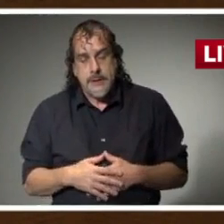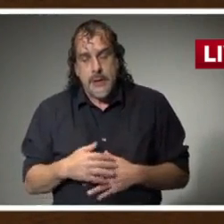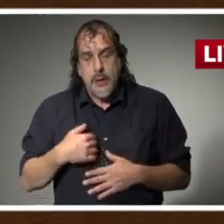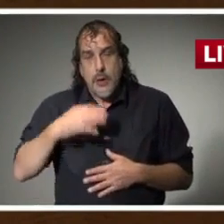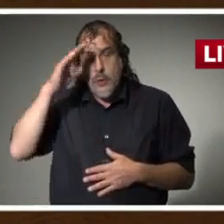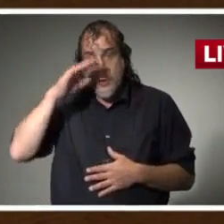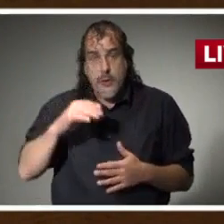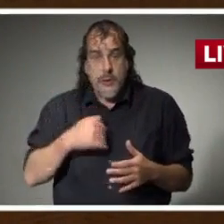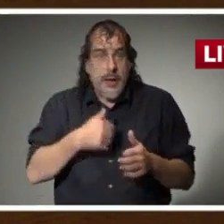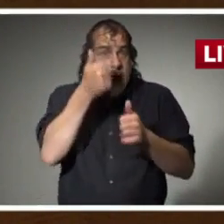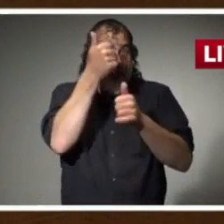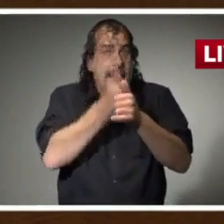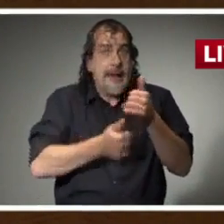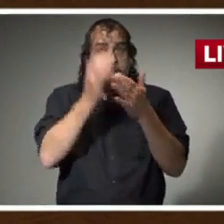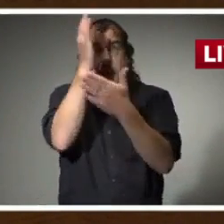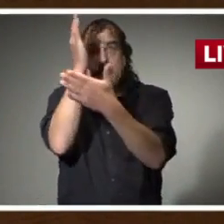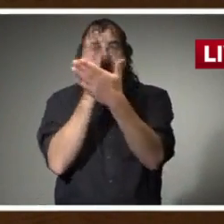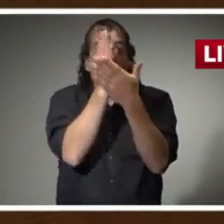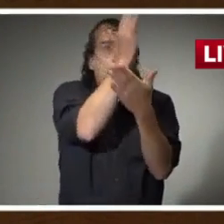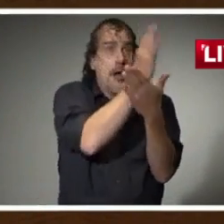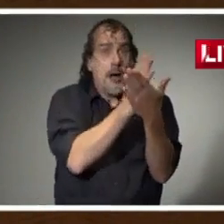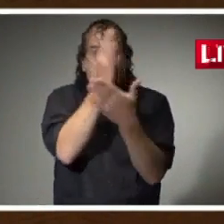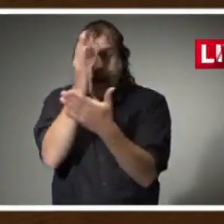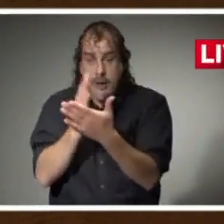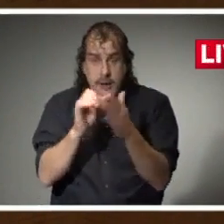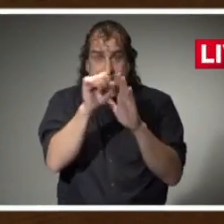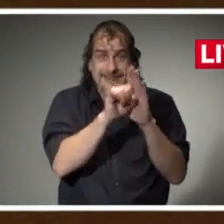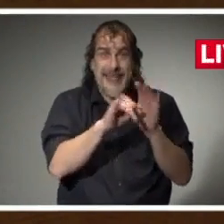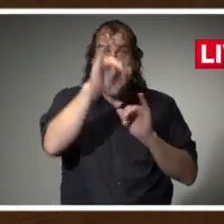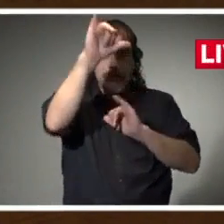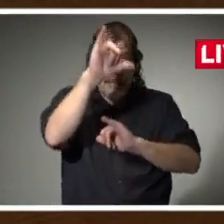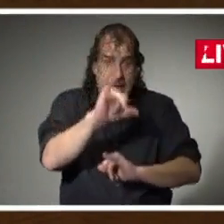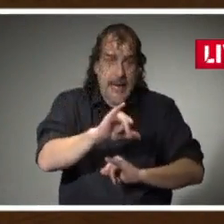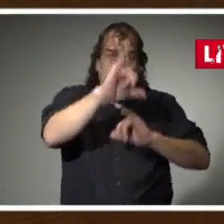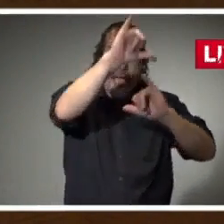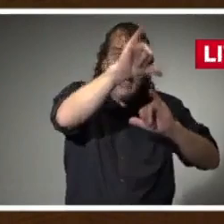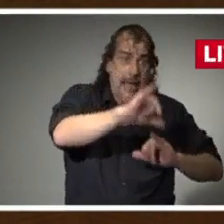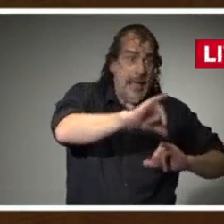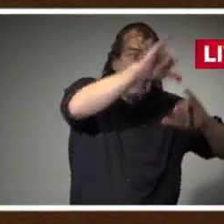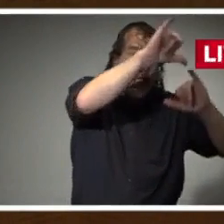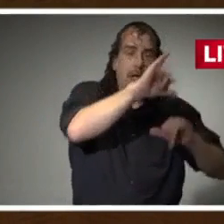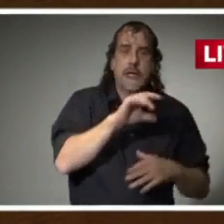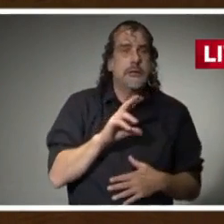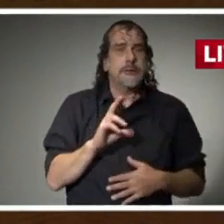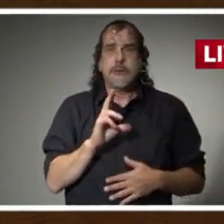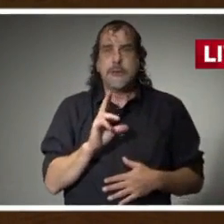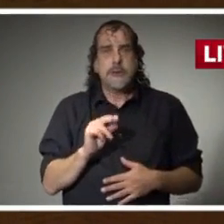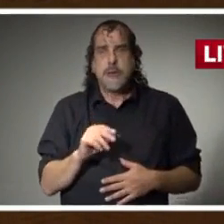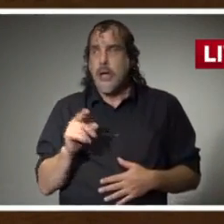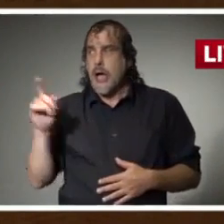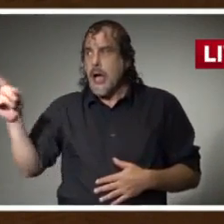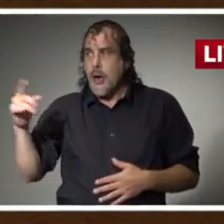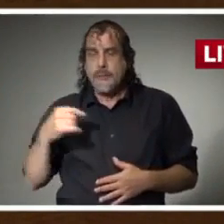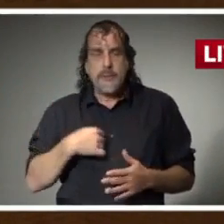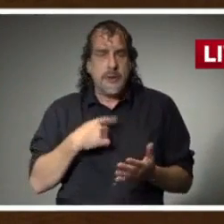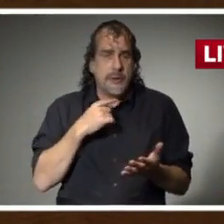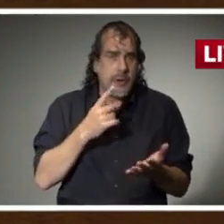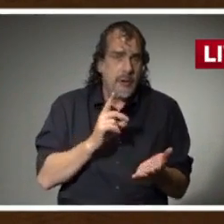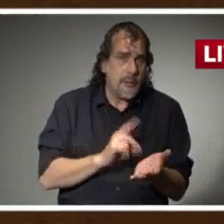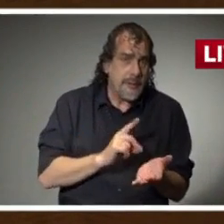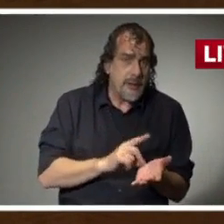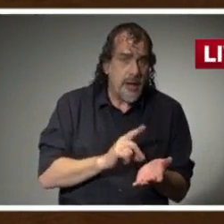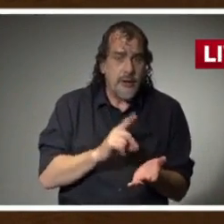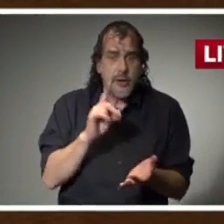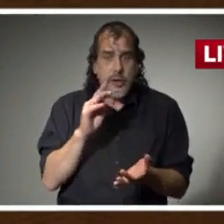portion of our state is the same. I've been talking with Dr. Dobbs about what we can do to stay flexible, to